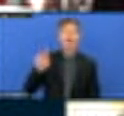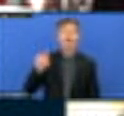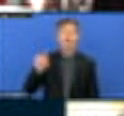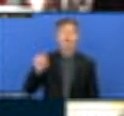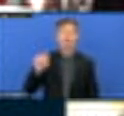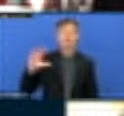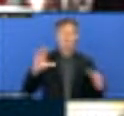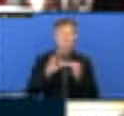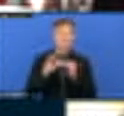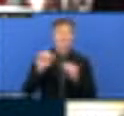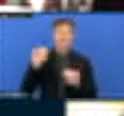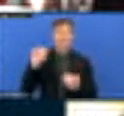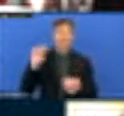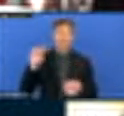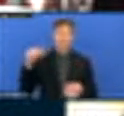of learning.